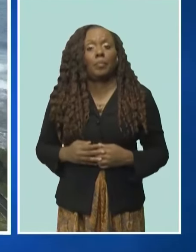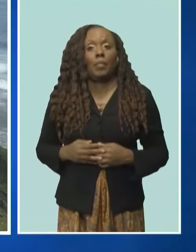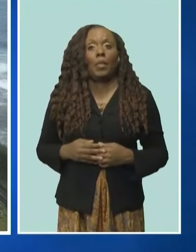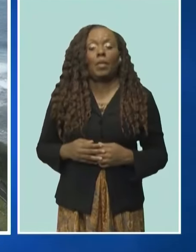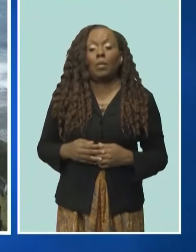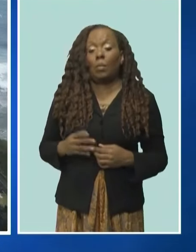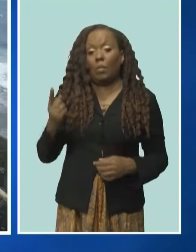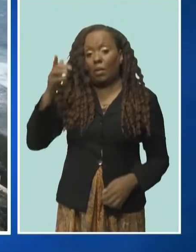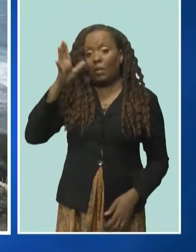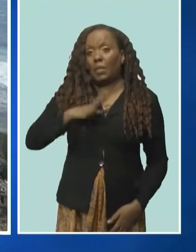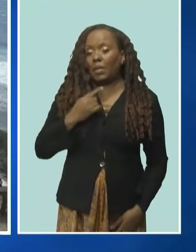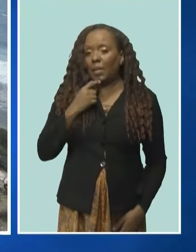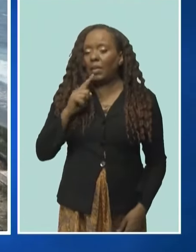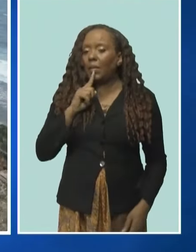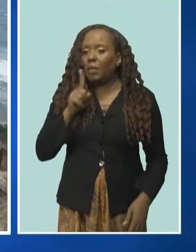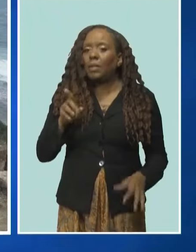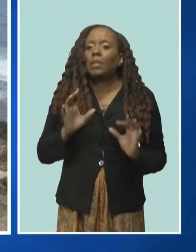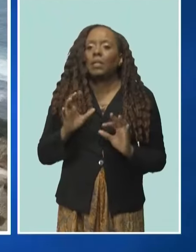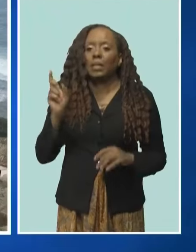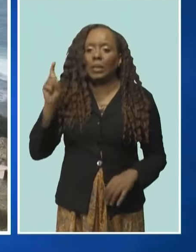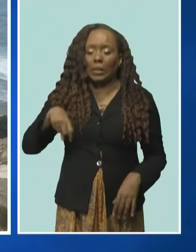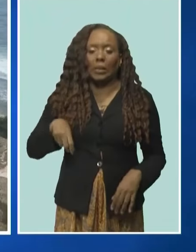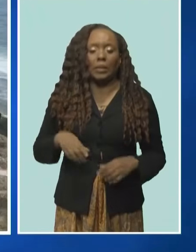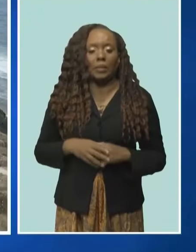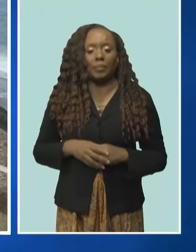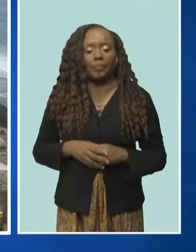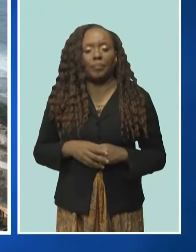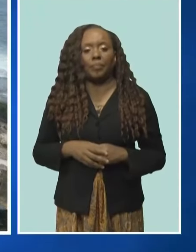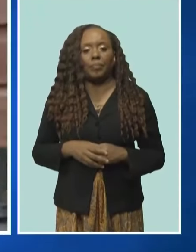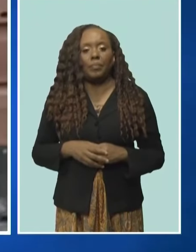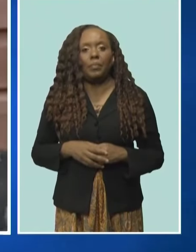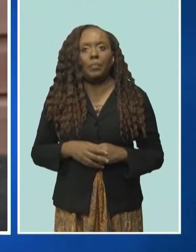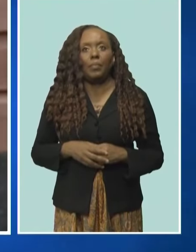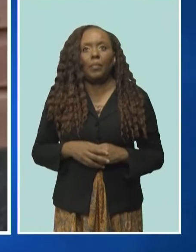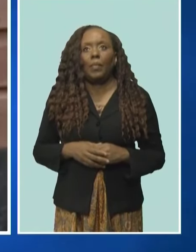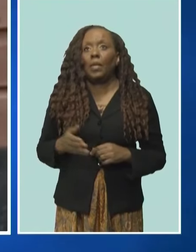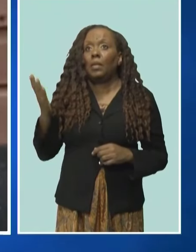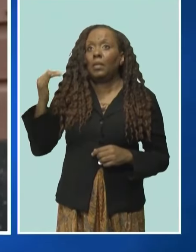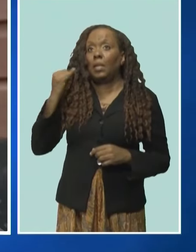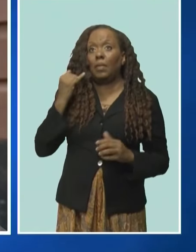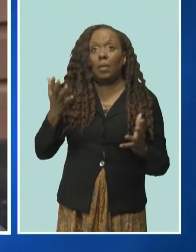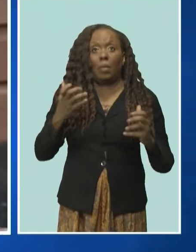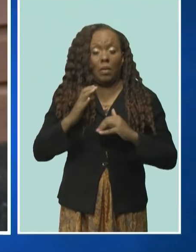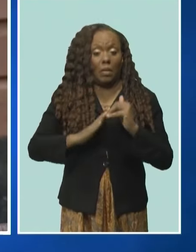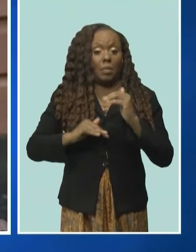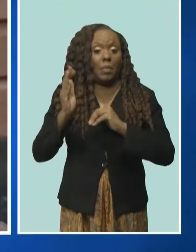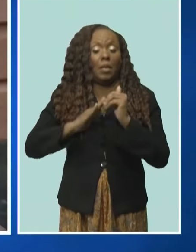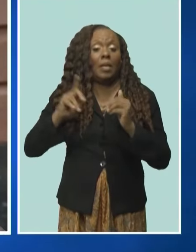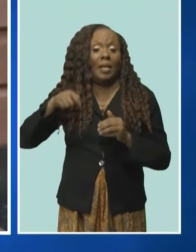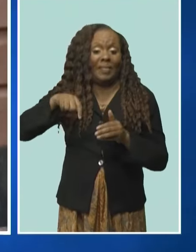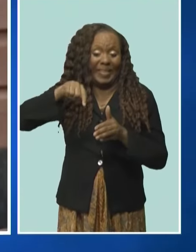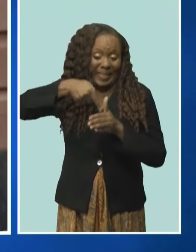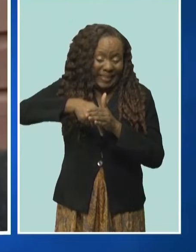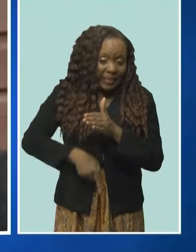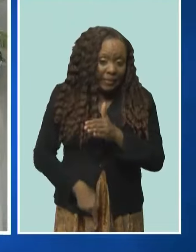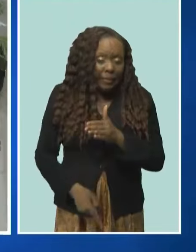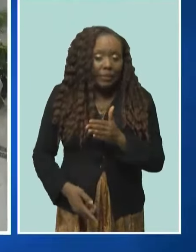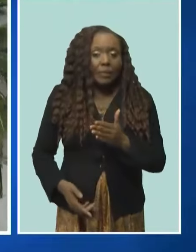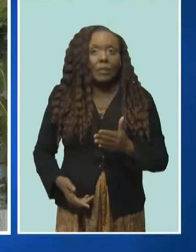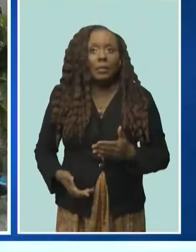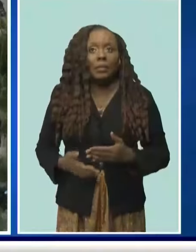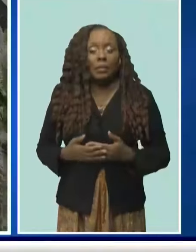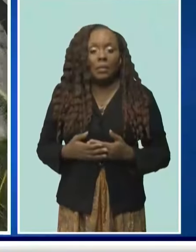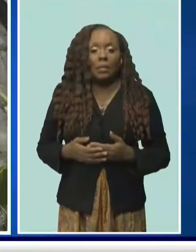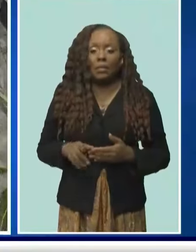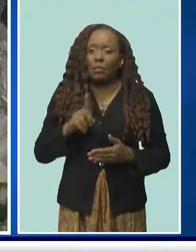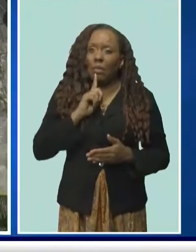Bathsheba was necessary. In order to build wood, you've to build it. You've got to dig. You've got